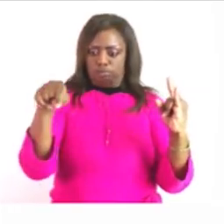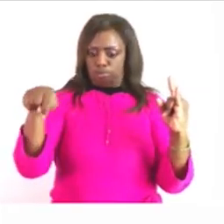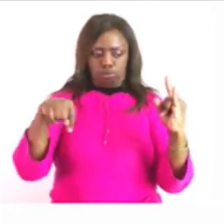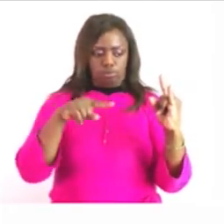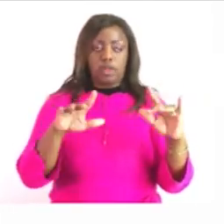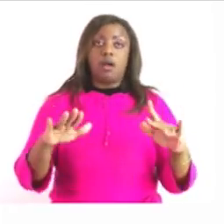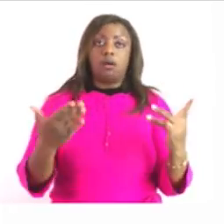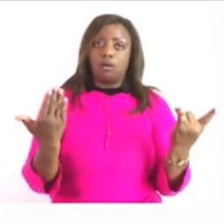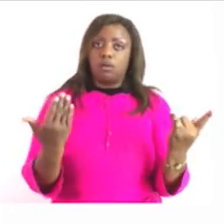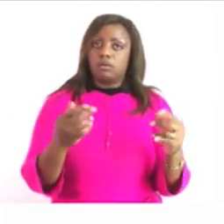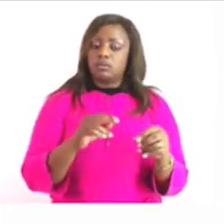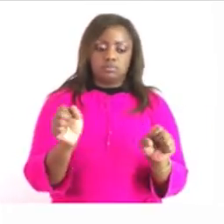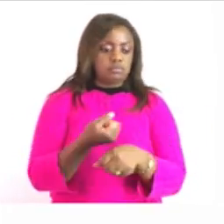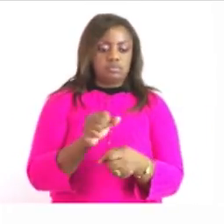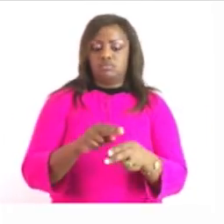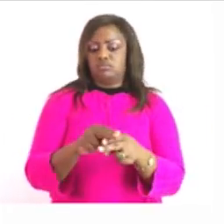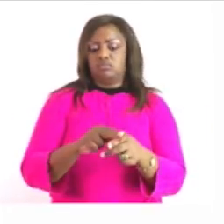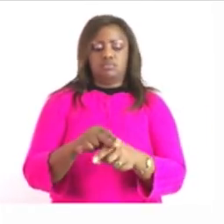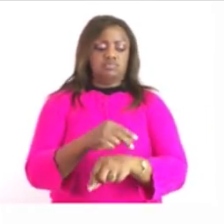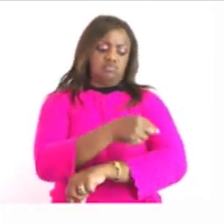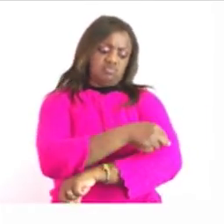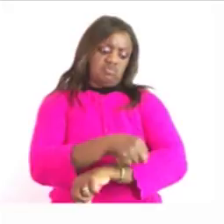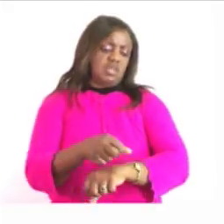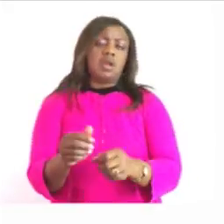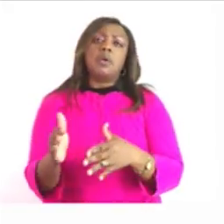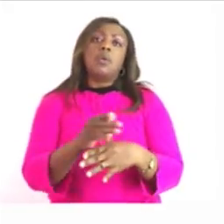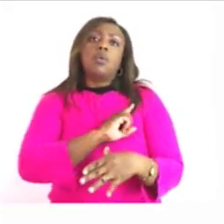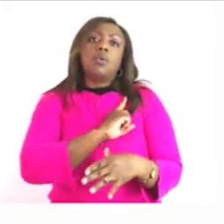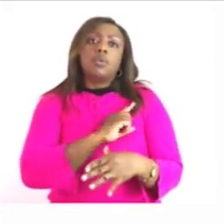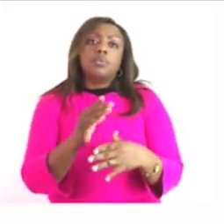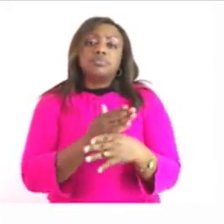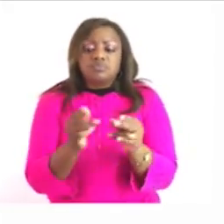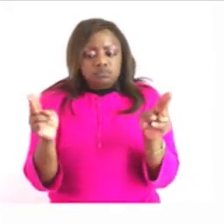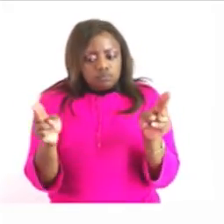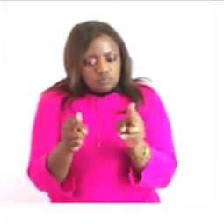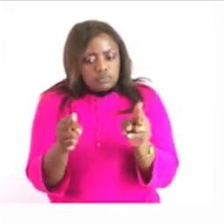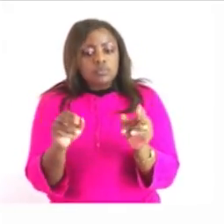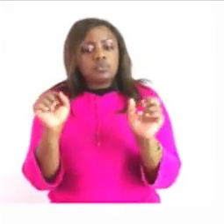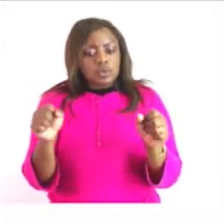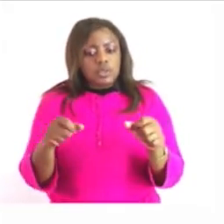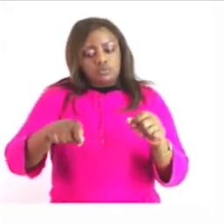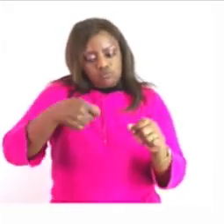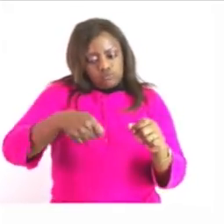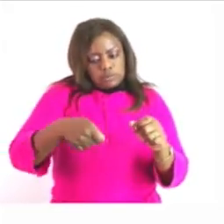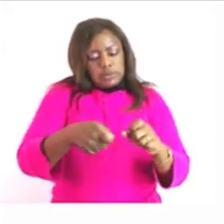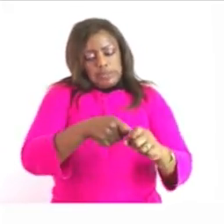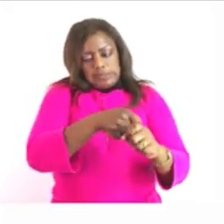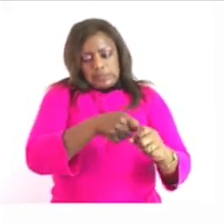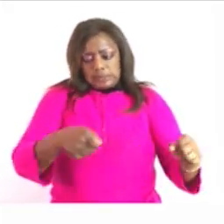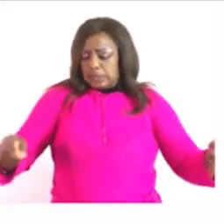you cannot use a meter stick because it's short so you can use a measuring wheel or